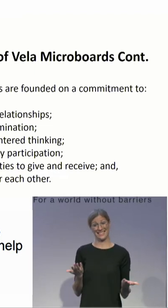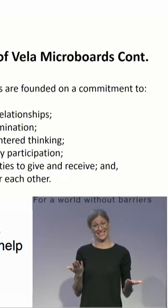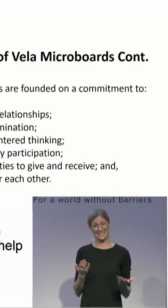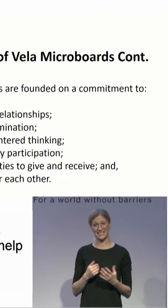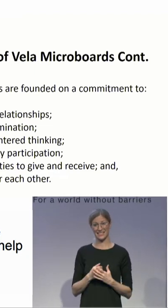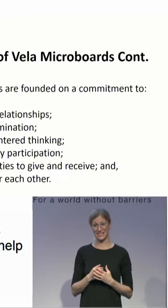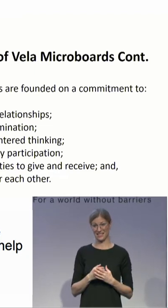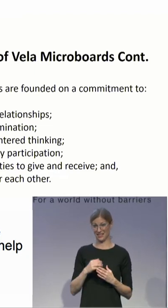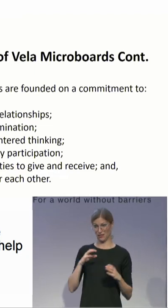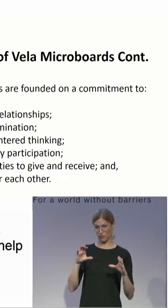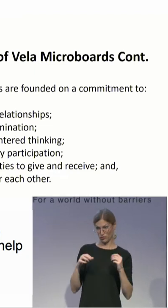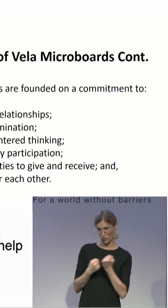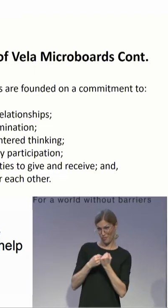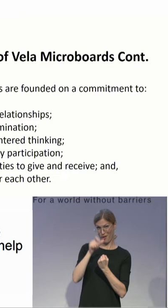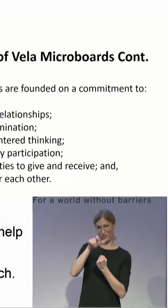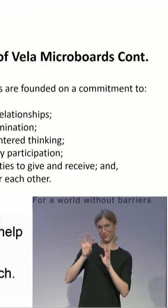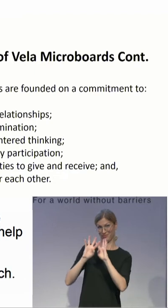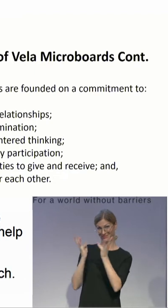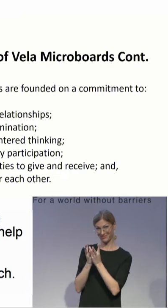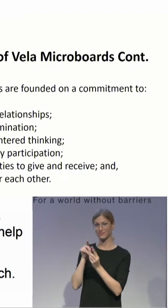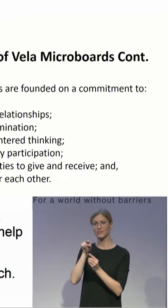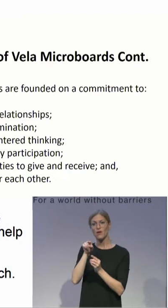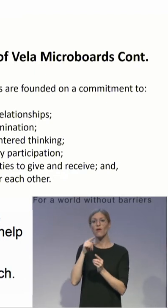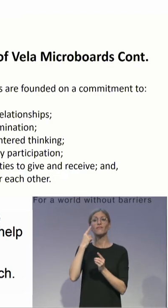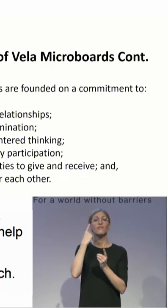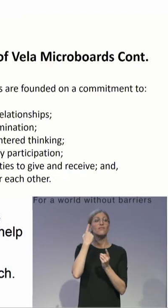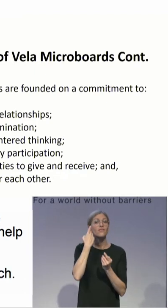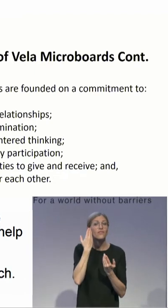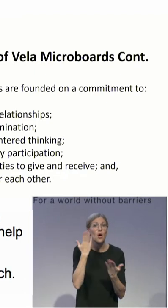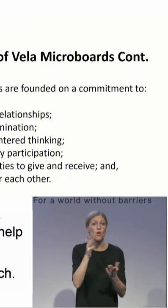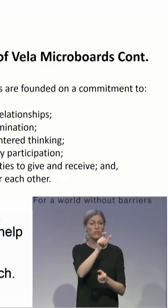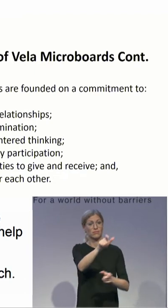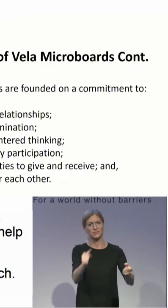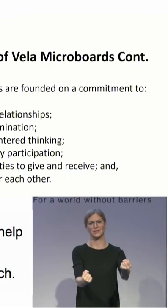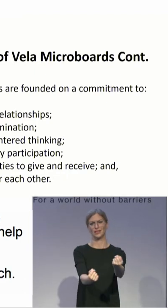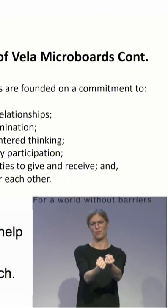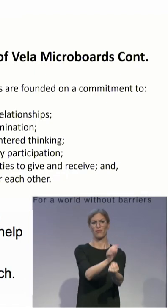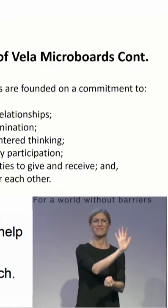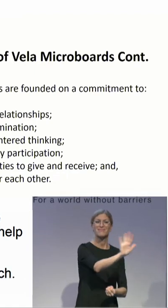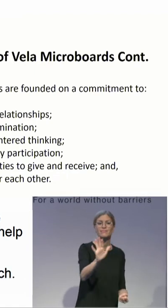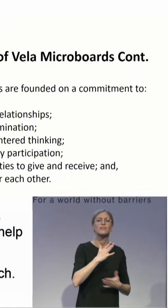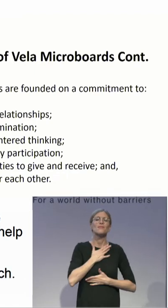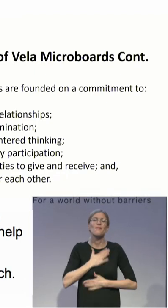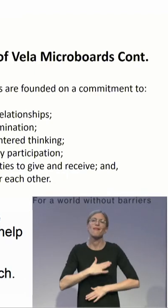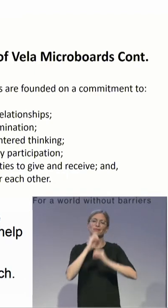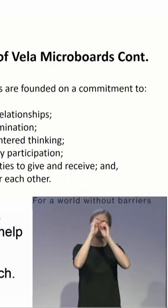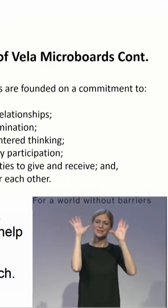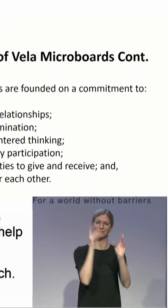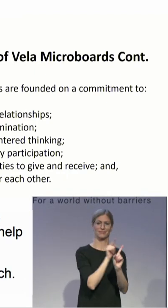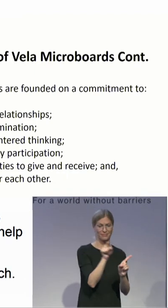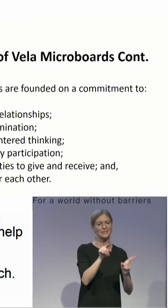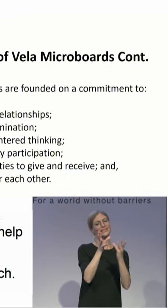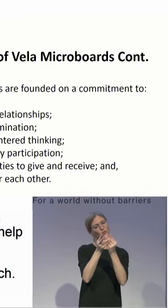respecting self-determination for the person, using person-centered thinking to resolve and solve challenges the person faces,